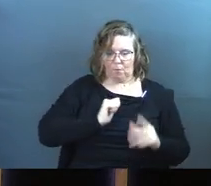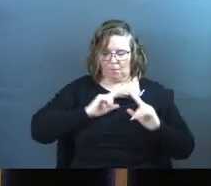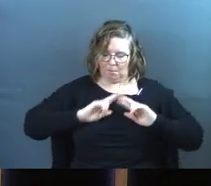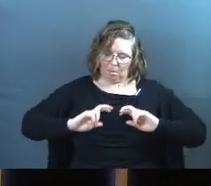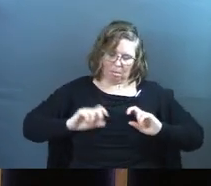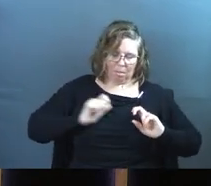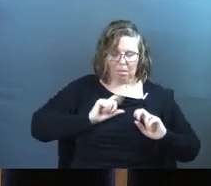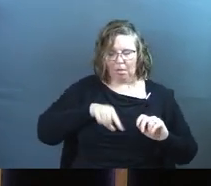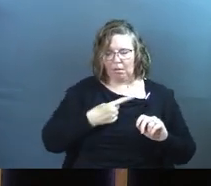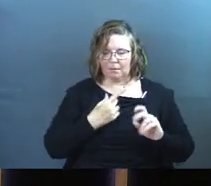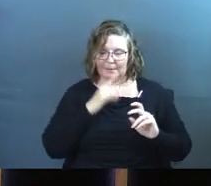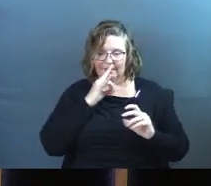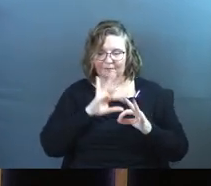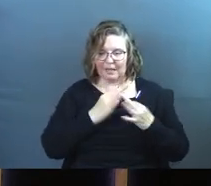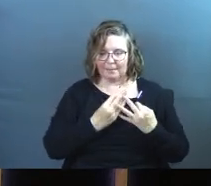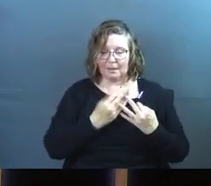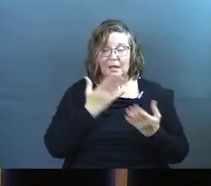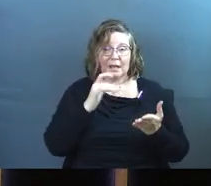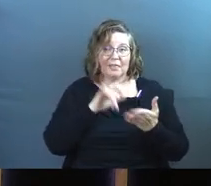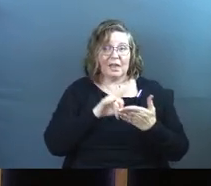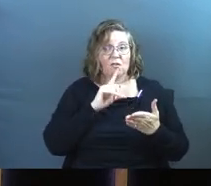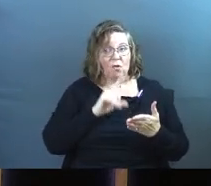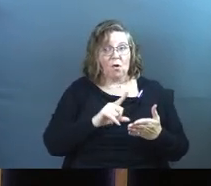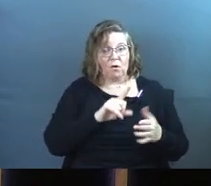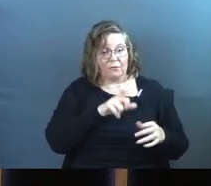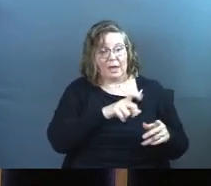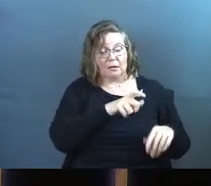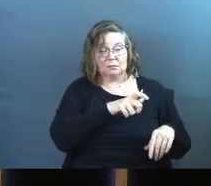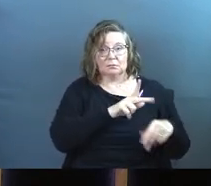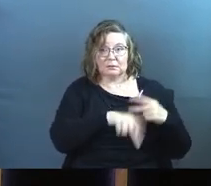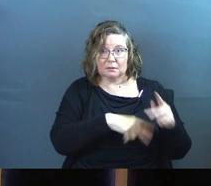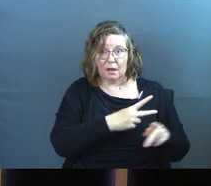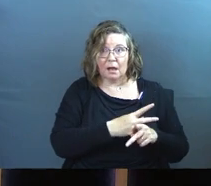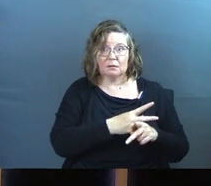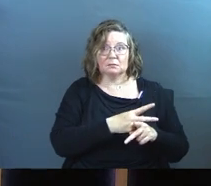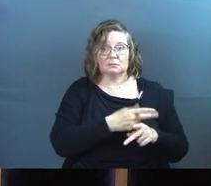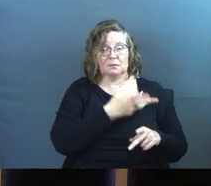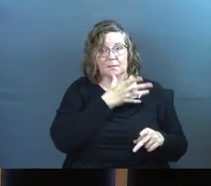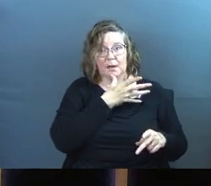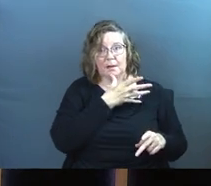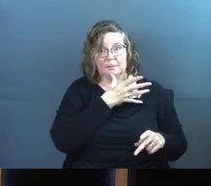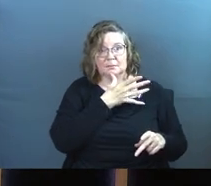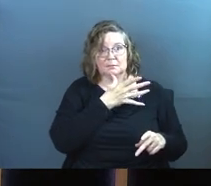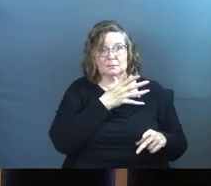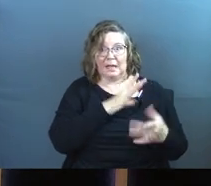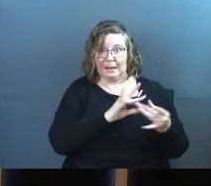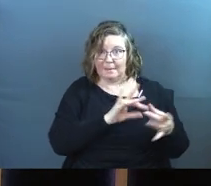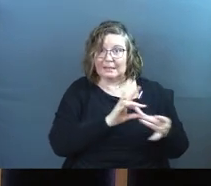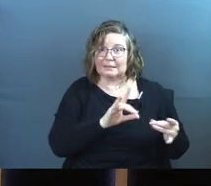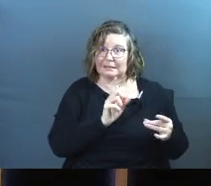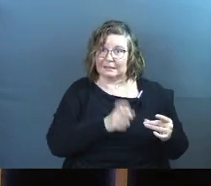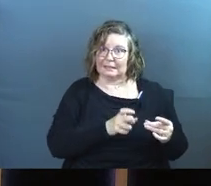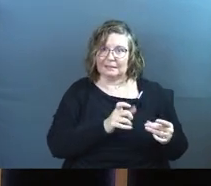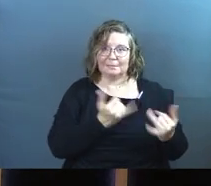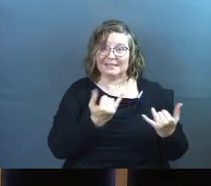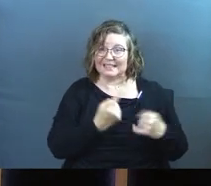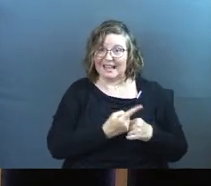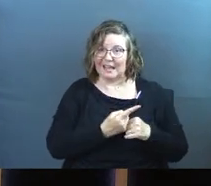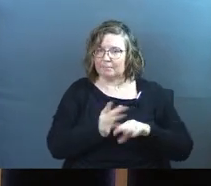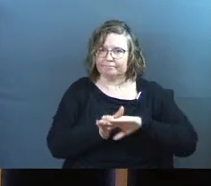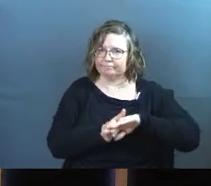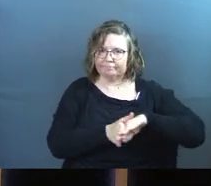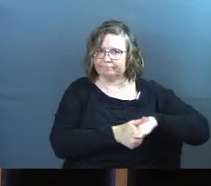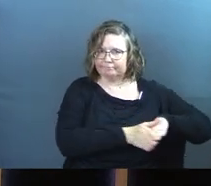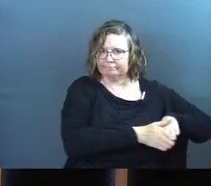be about your kids and be about your family. And there are those messages. Today is not that message.